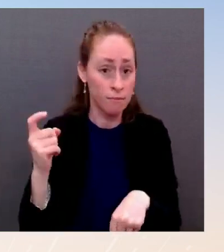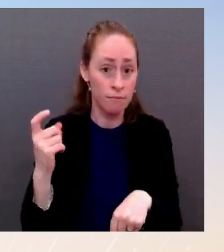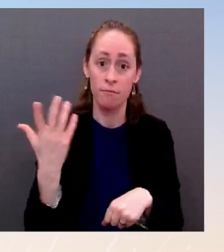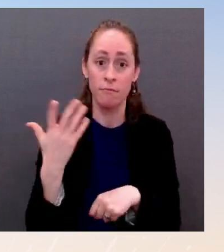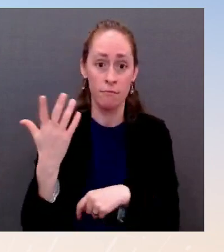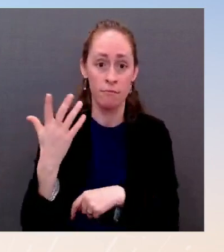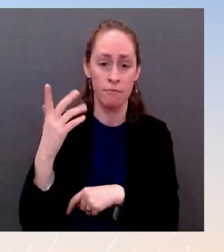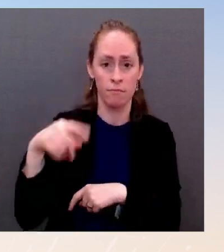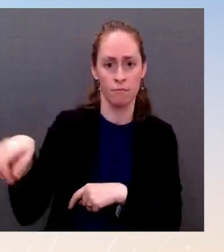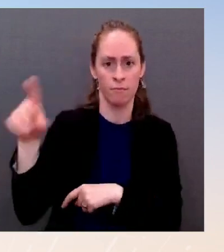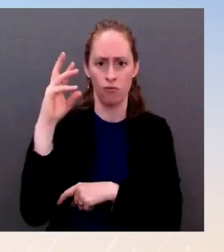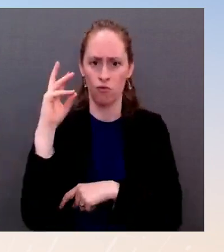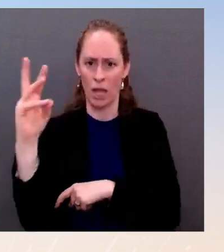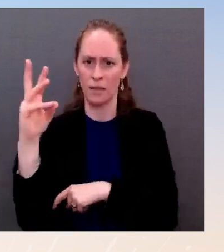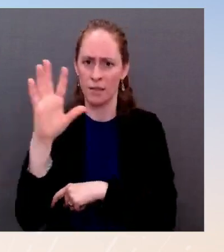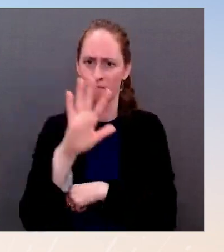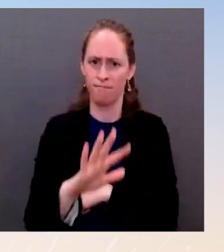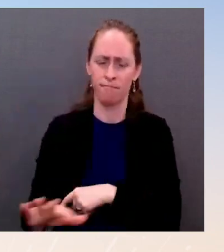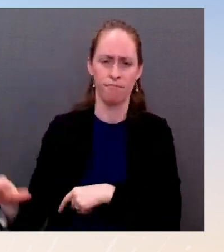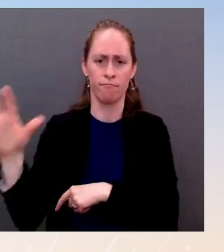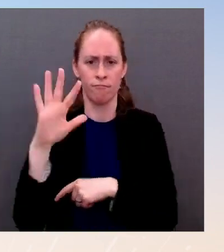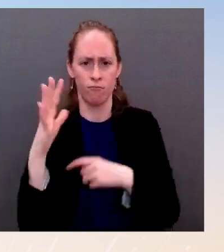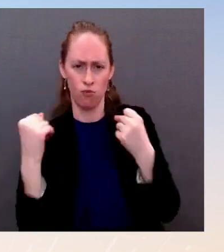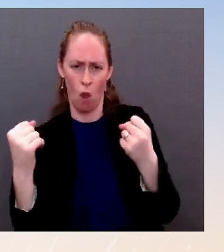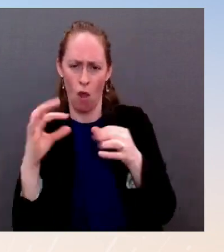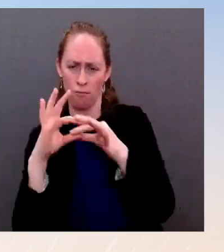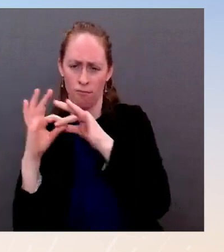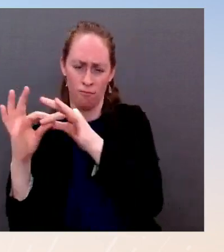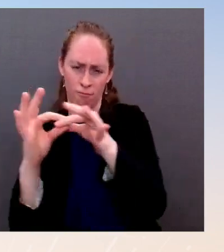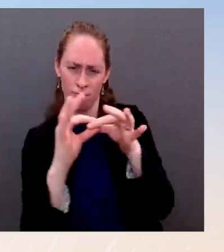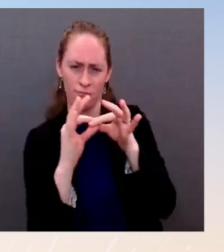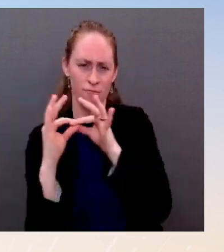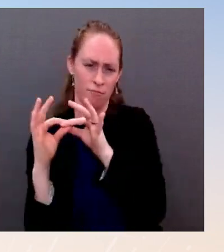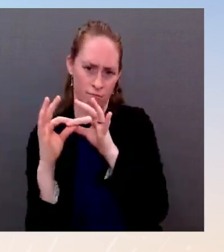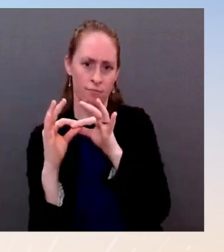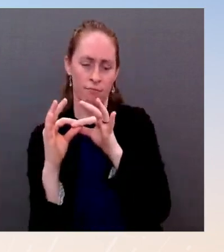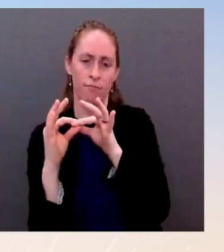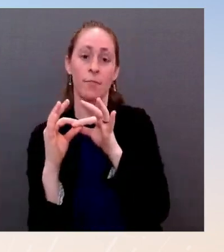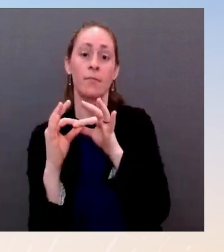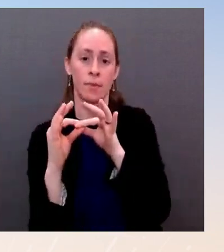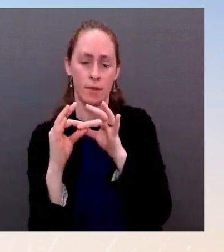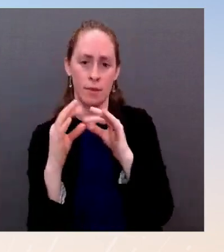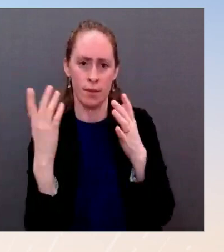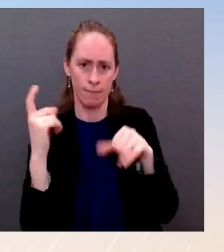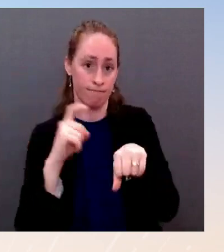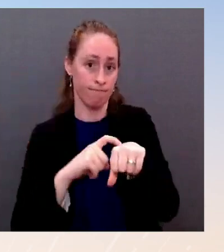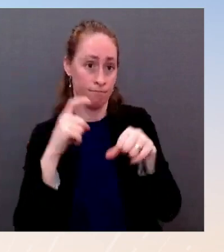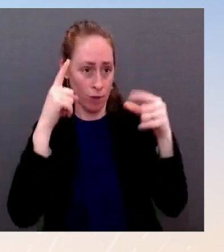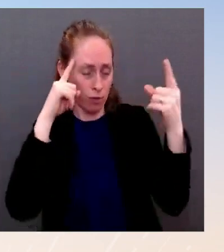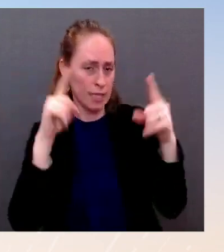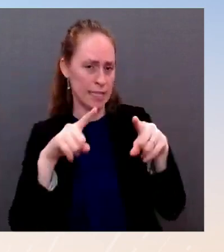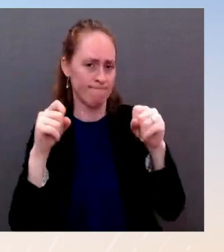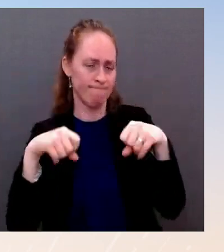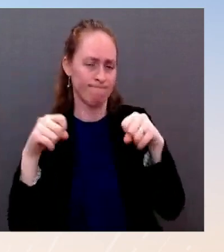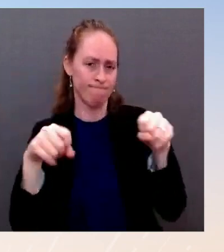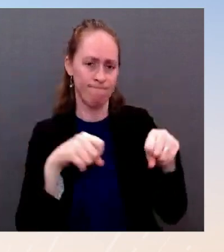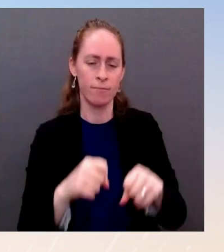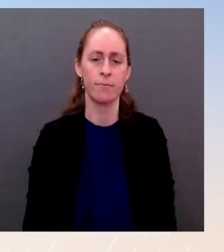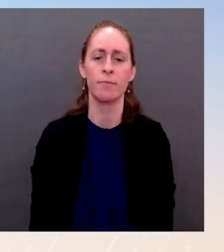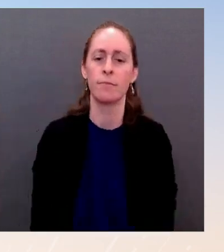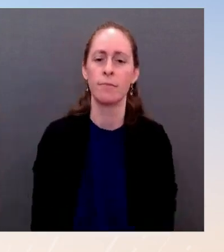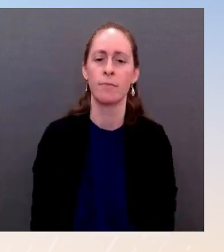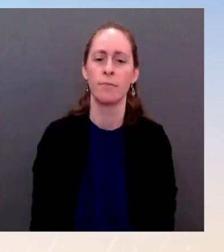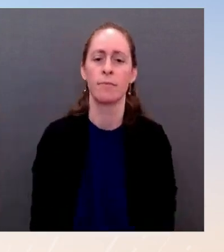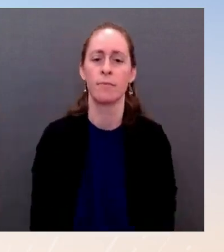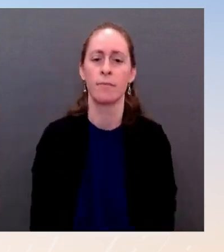operate with common purpose. And he believes that the sanctions approach he's taken, in lockstep with our European partners, the Canadians and others,